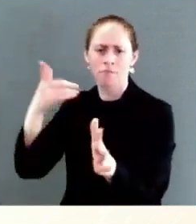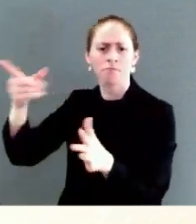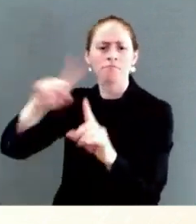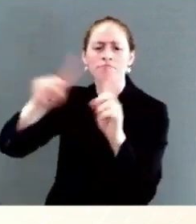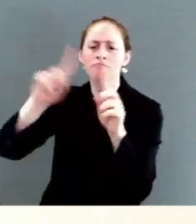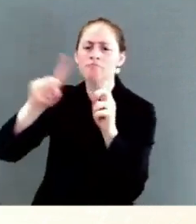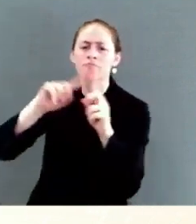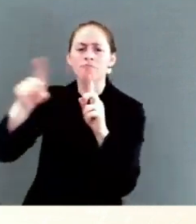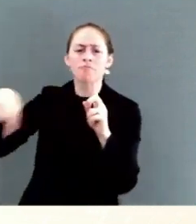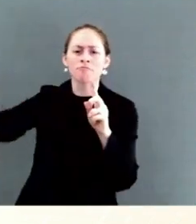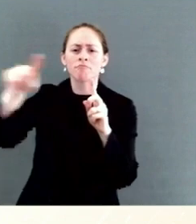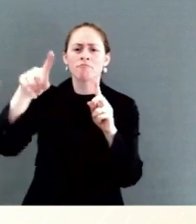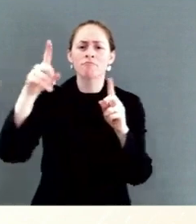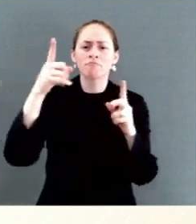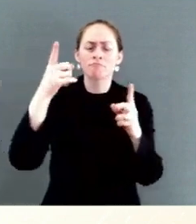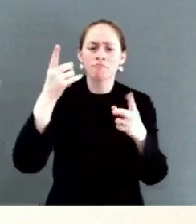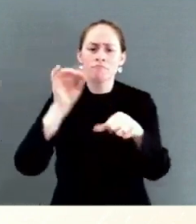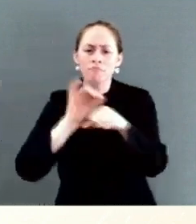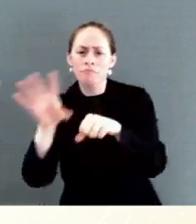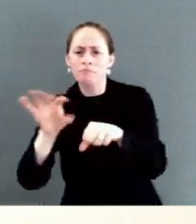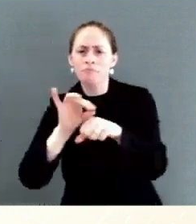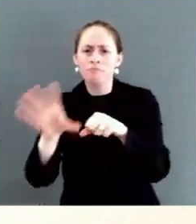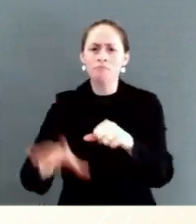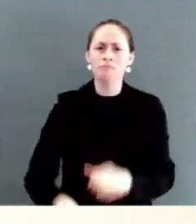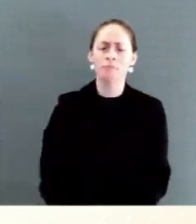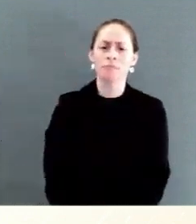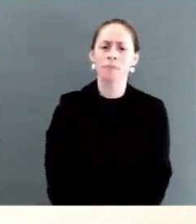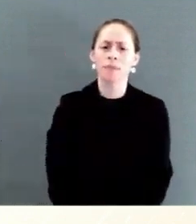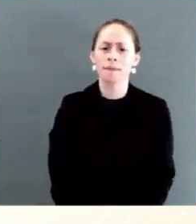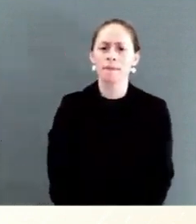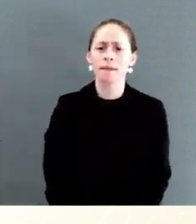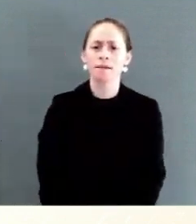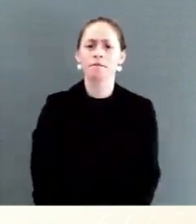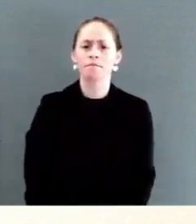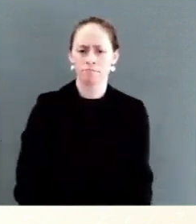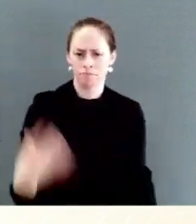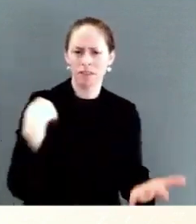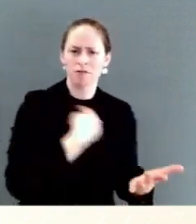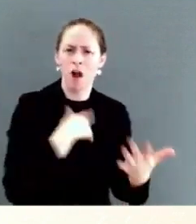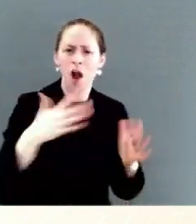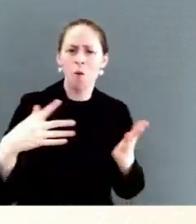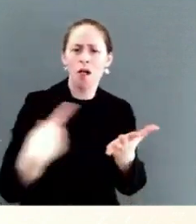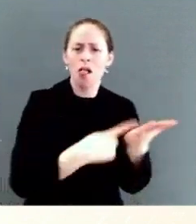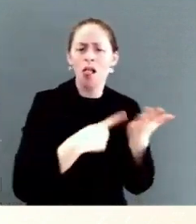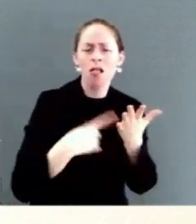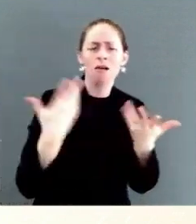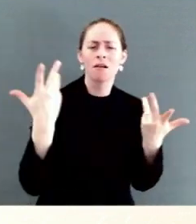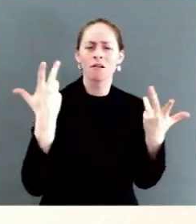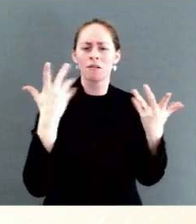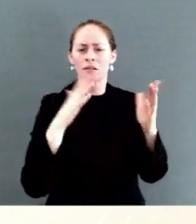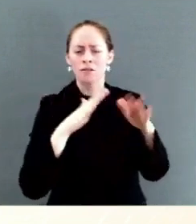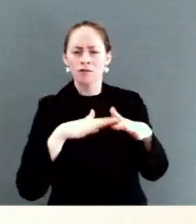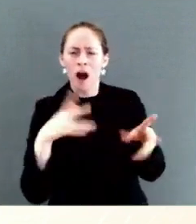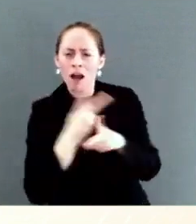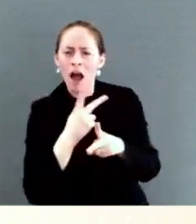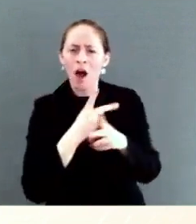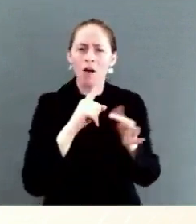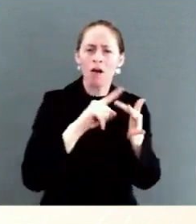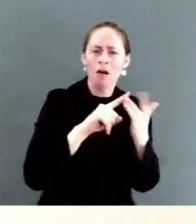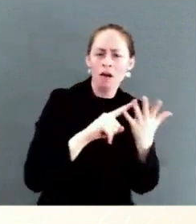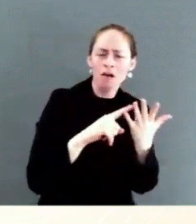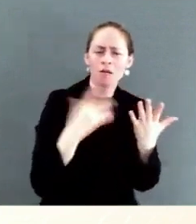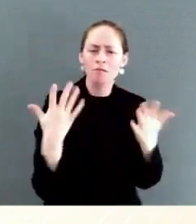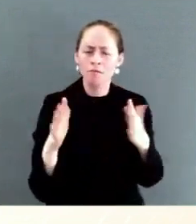moving forward. We expect the final legislation will address some of the most unfair results of the 2017 tax-less SALT provision,